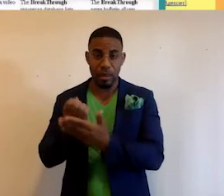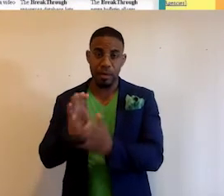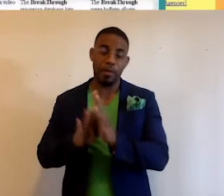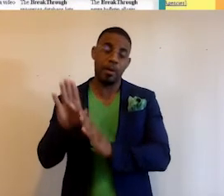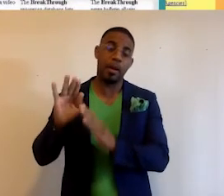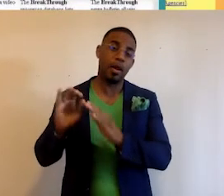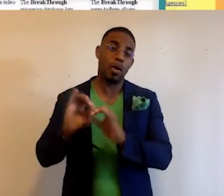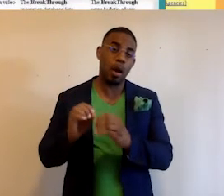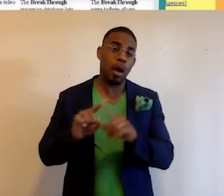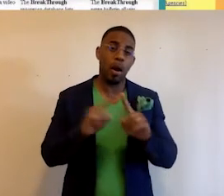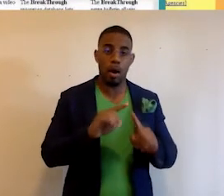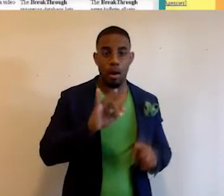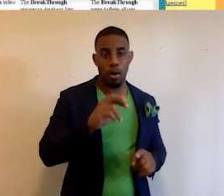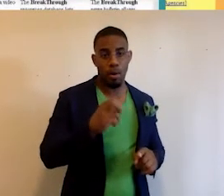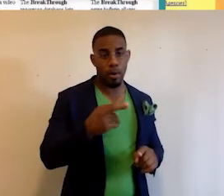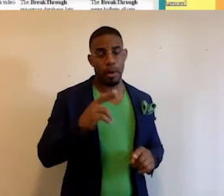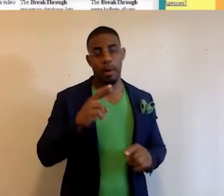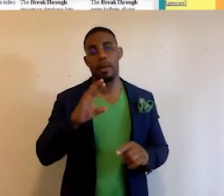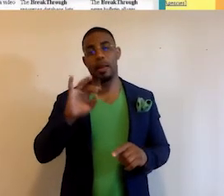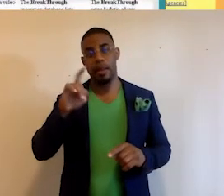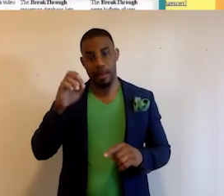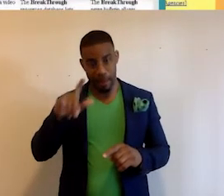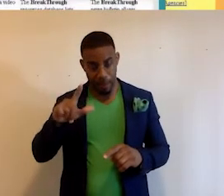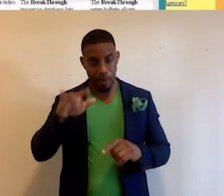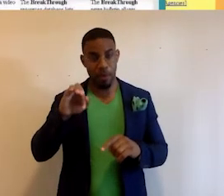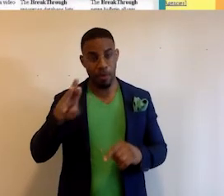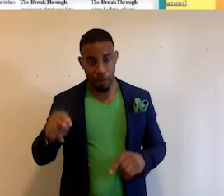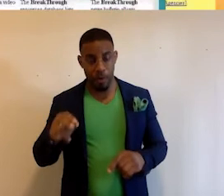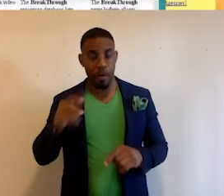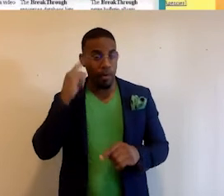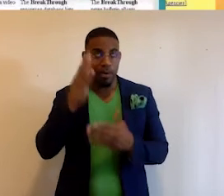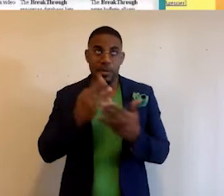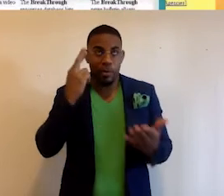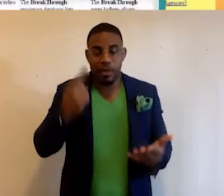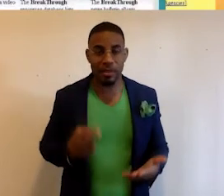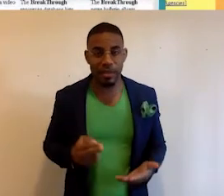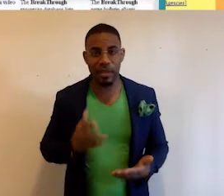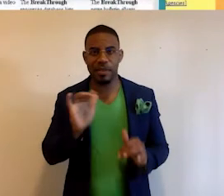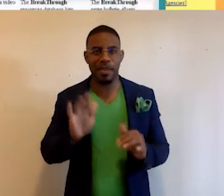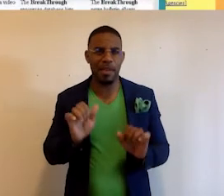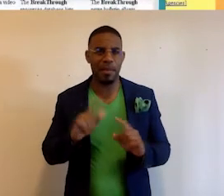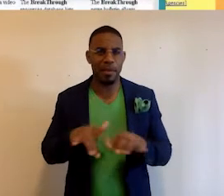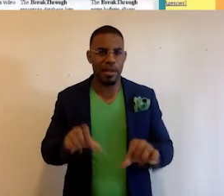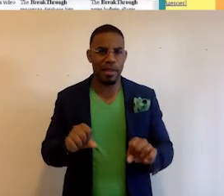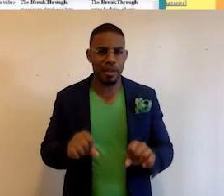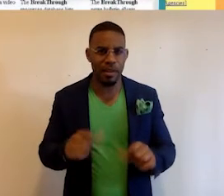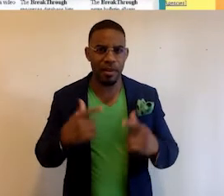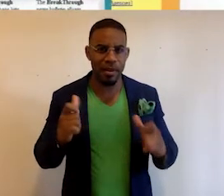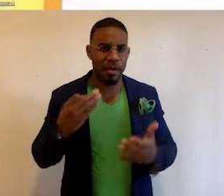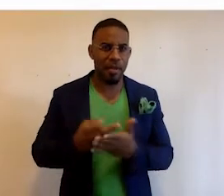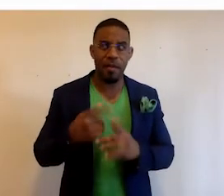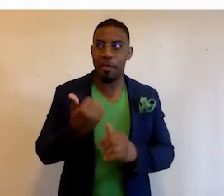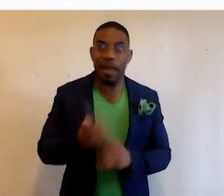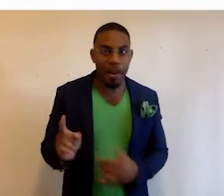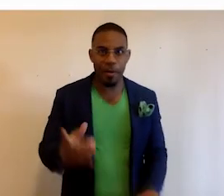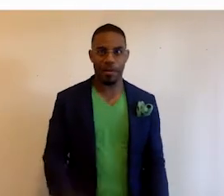organizations and the venture capital firm Bessemer Venture Partners, but for some reason was never able to secure external financing from any of